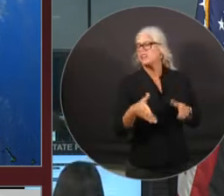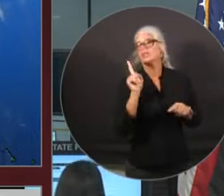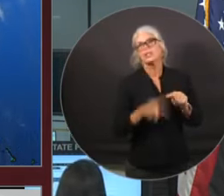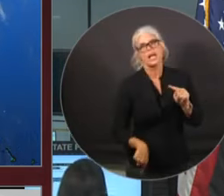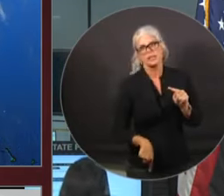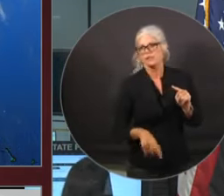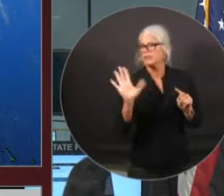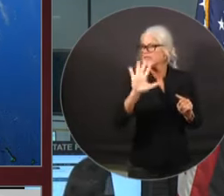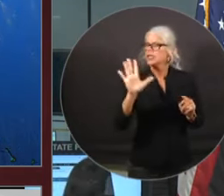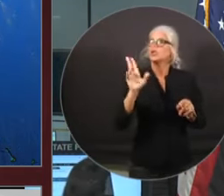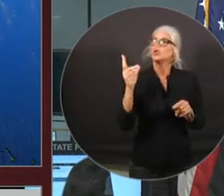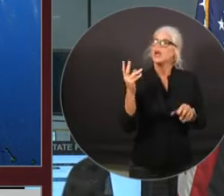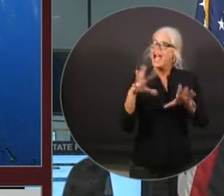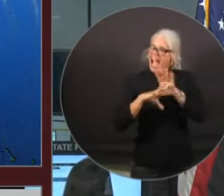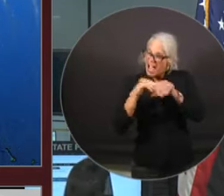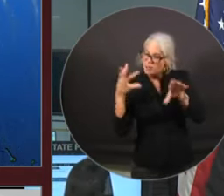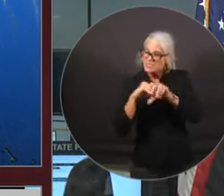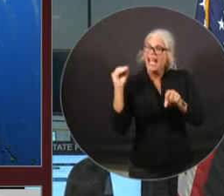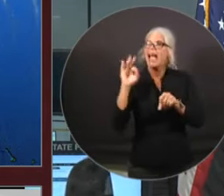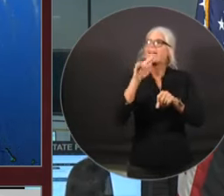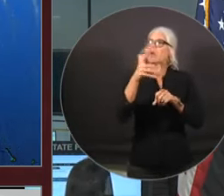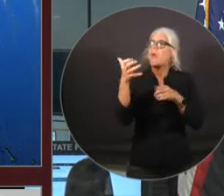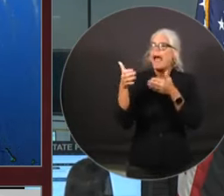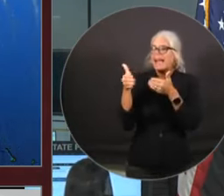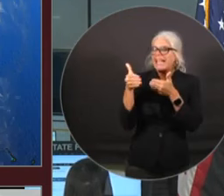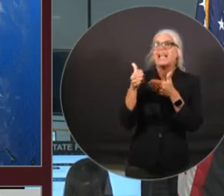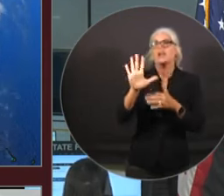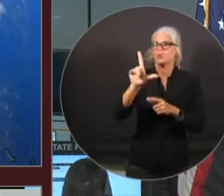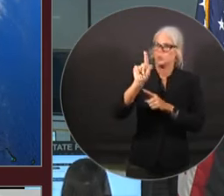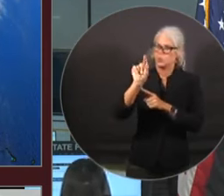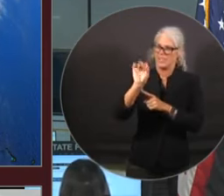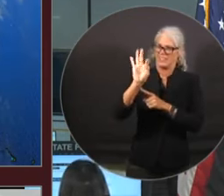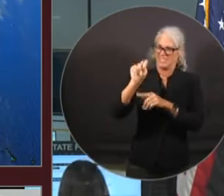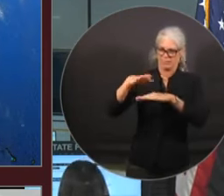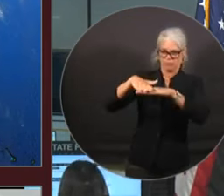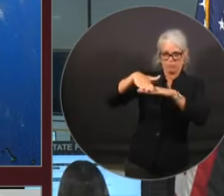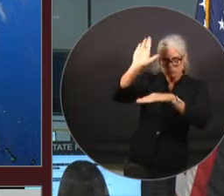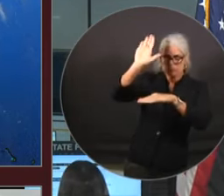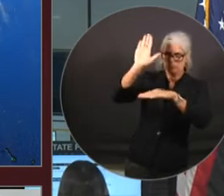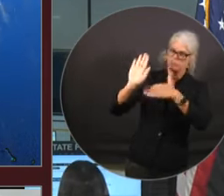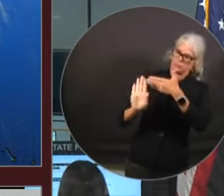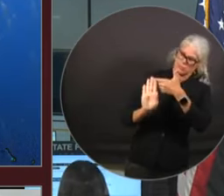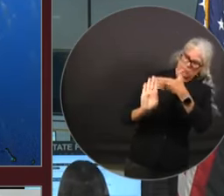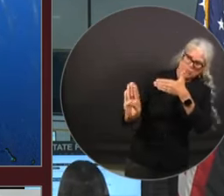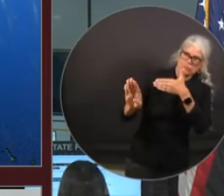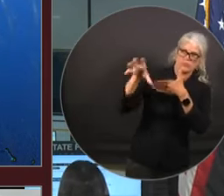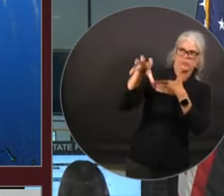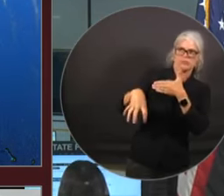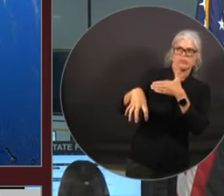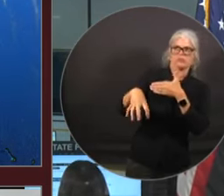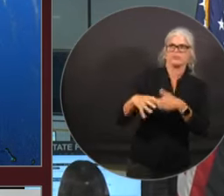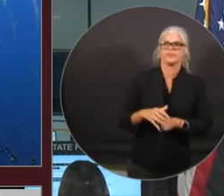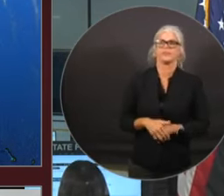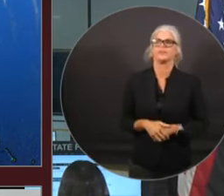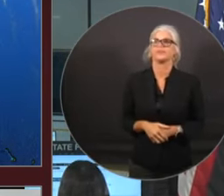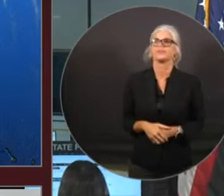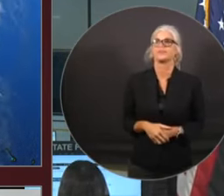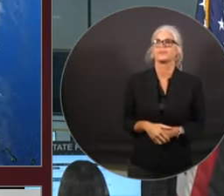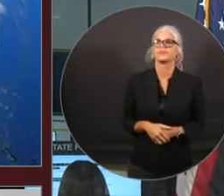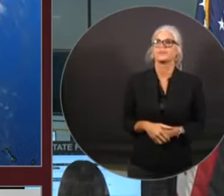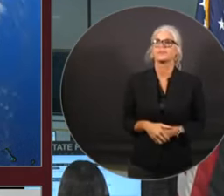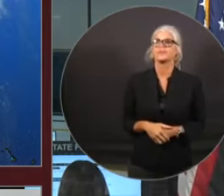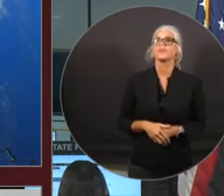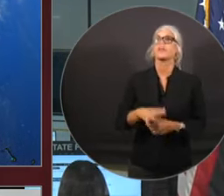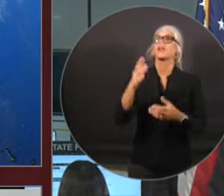least 20 feet away from your home. Emergency alerts can save lives. So please have multiple ways to receive those alerts and act